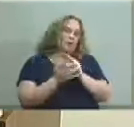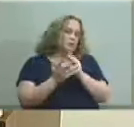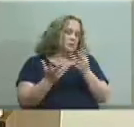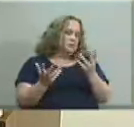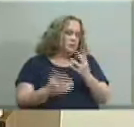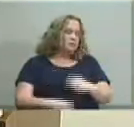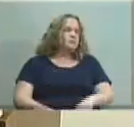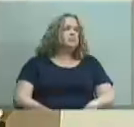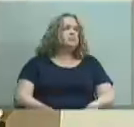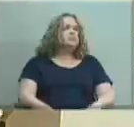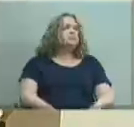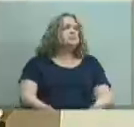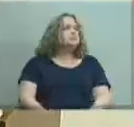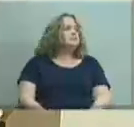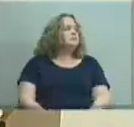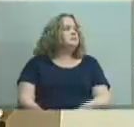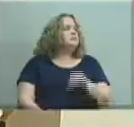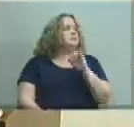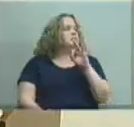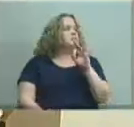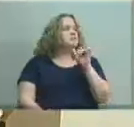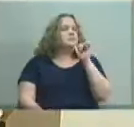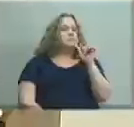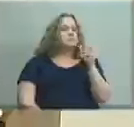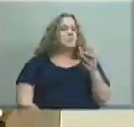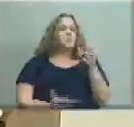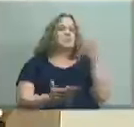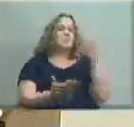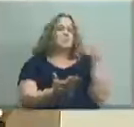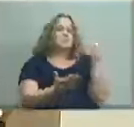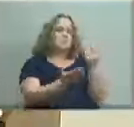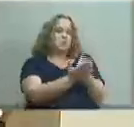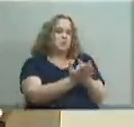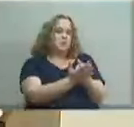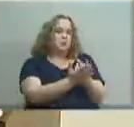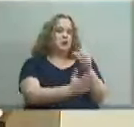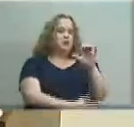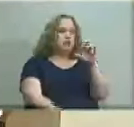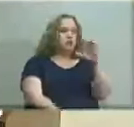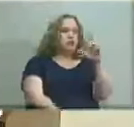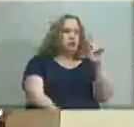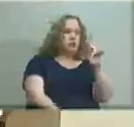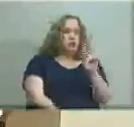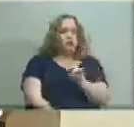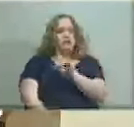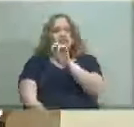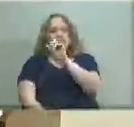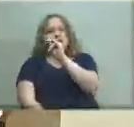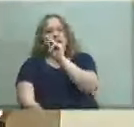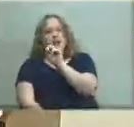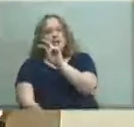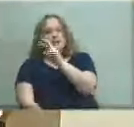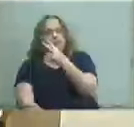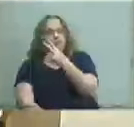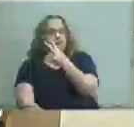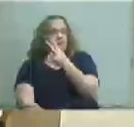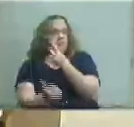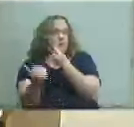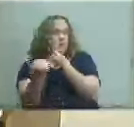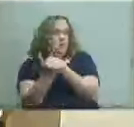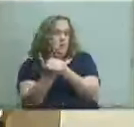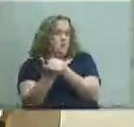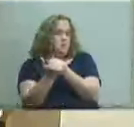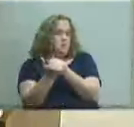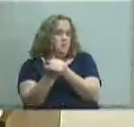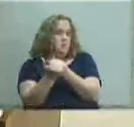and if not then a motion to approve it chuck moves it diane seconds all in favor aye